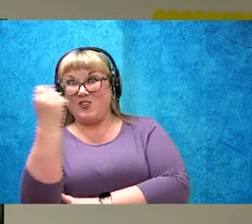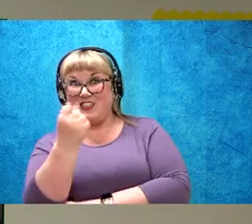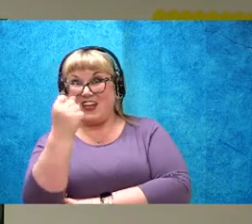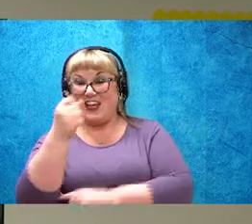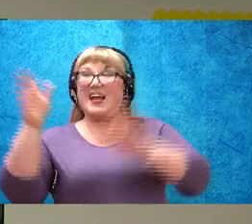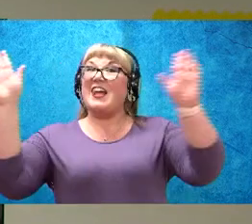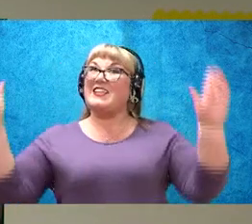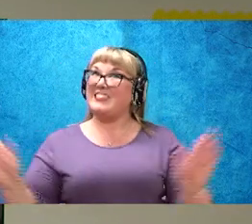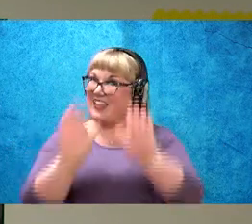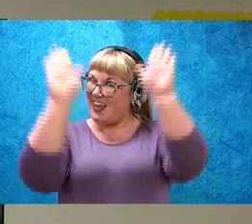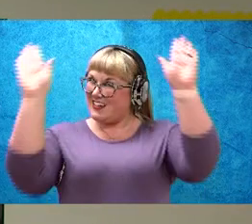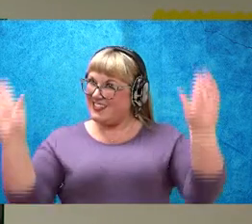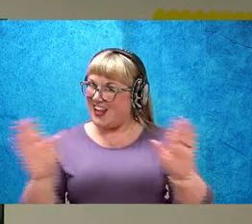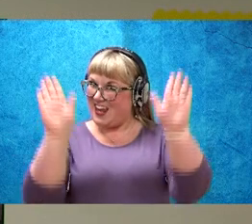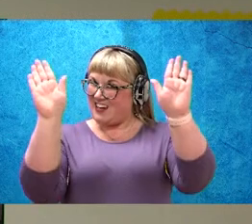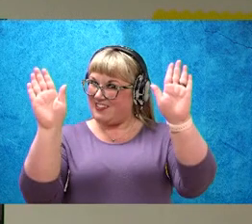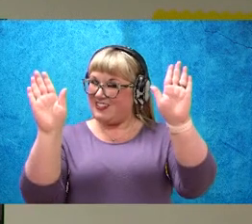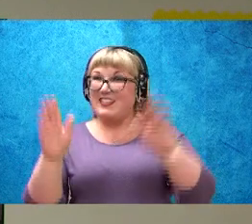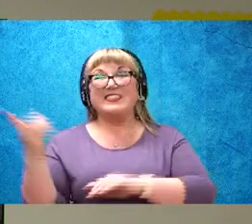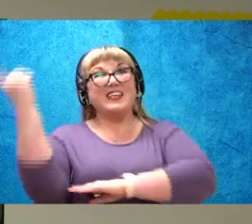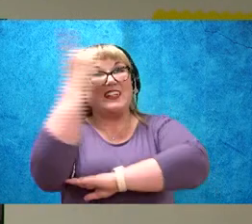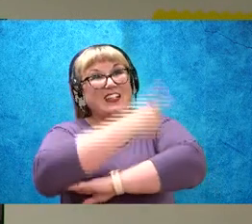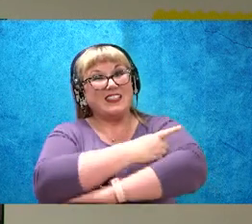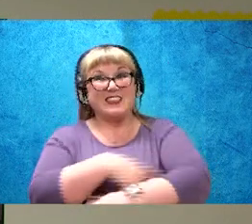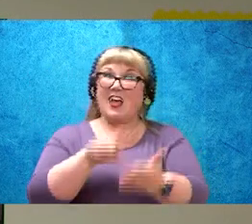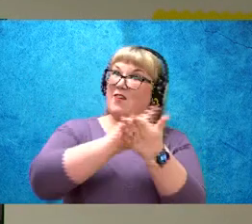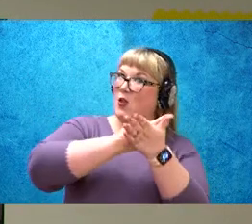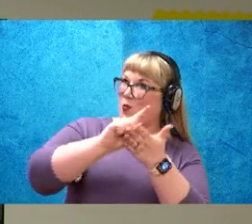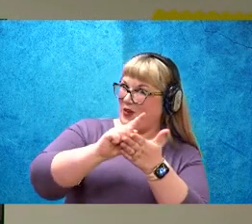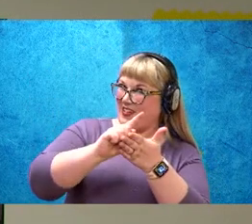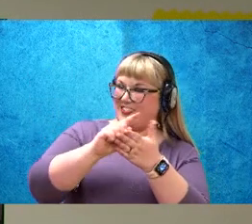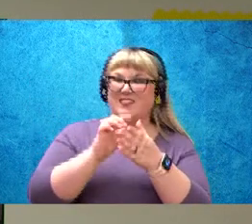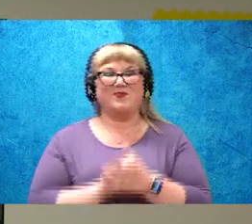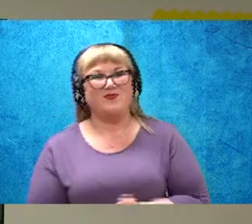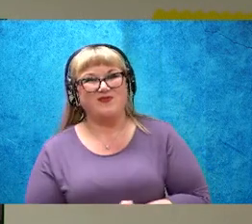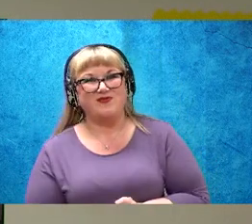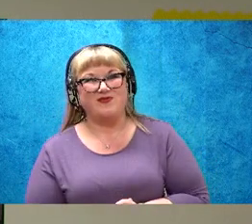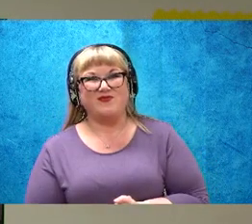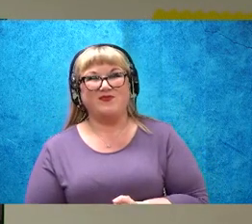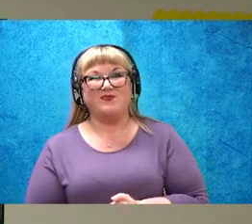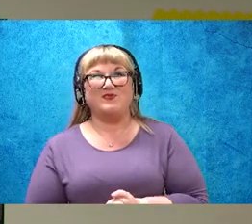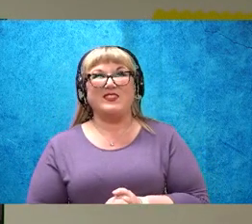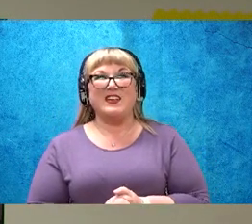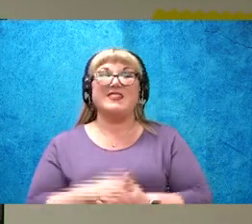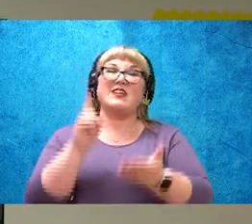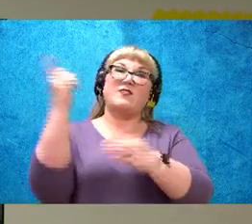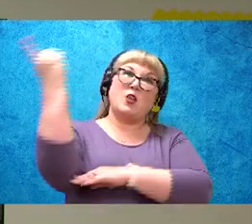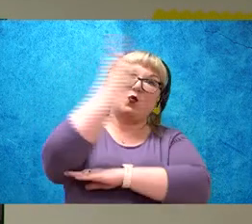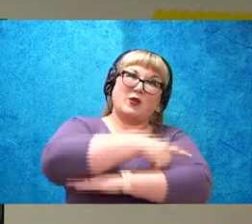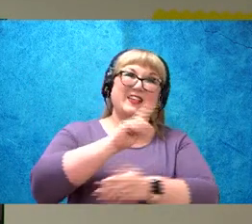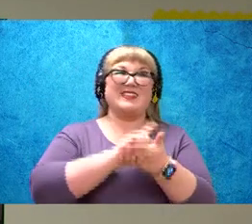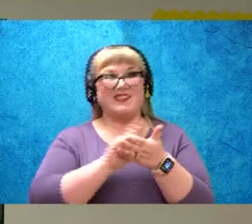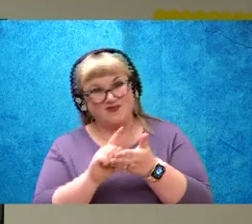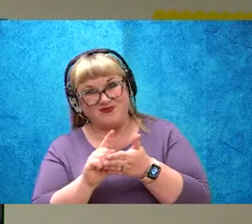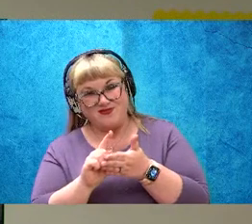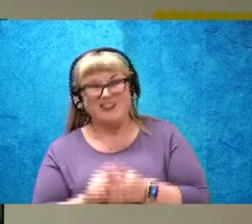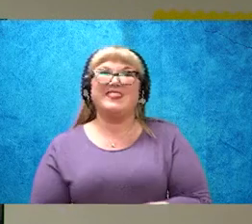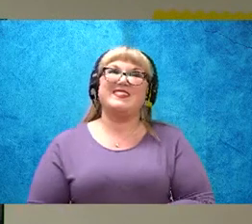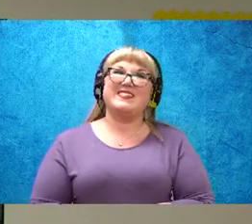Saturday and Sunday. The Days of the Week. The Days of the Week.